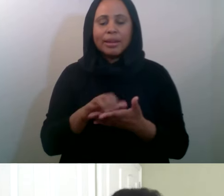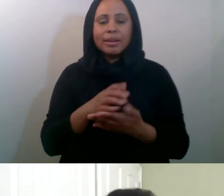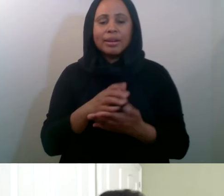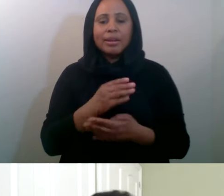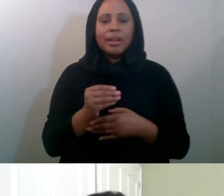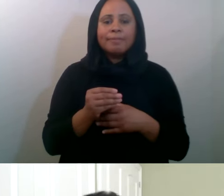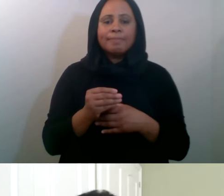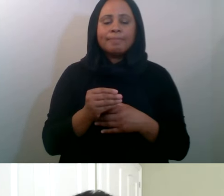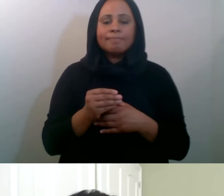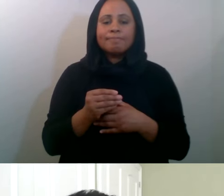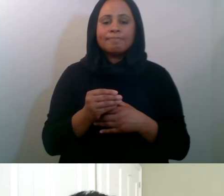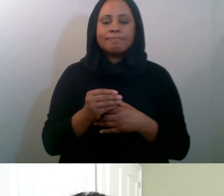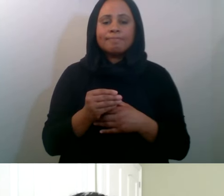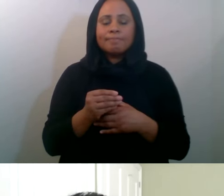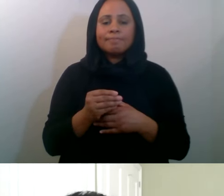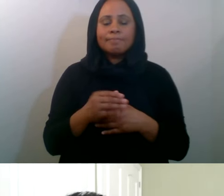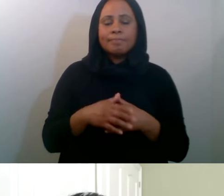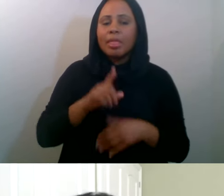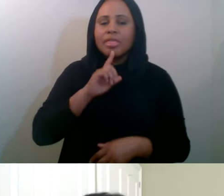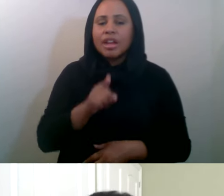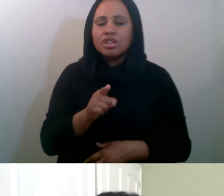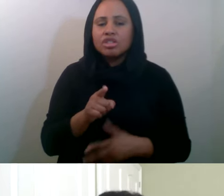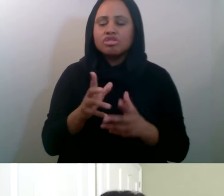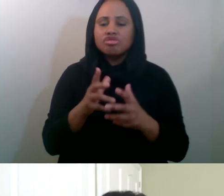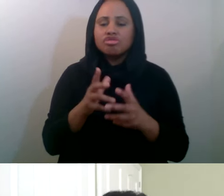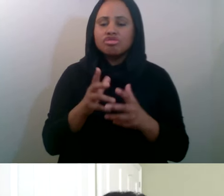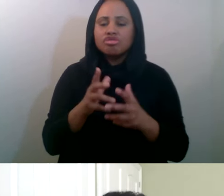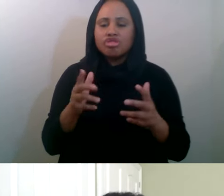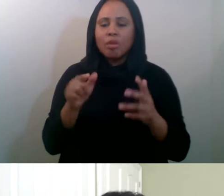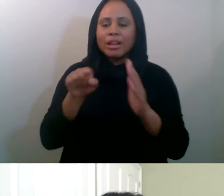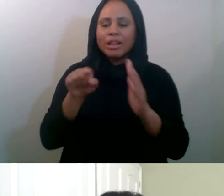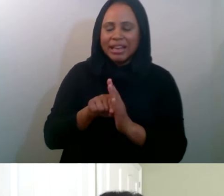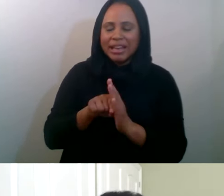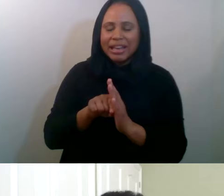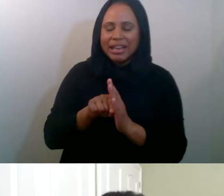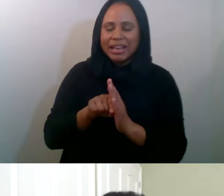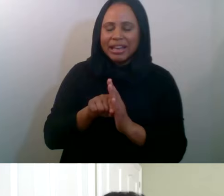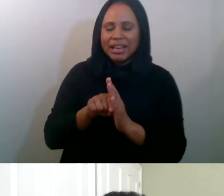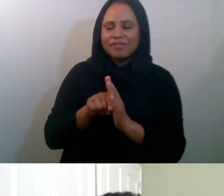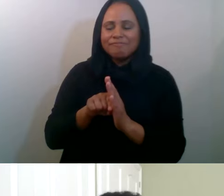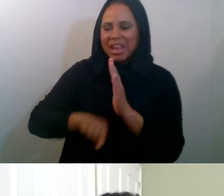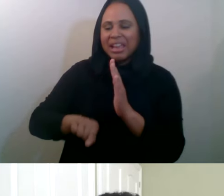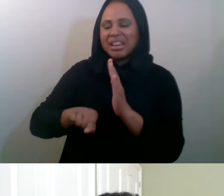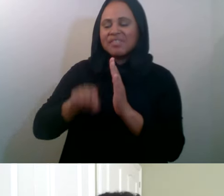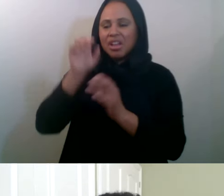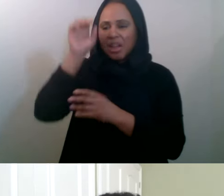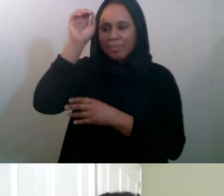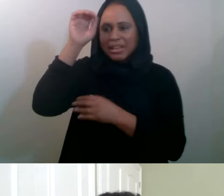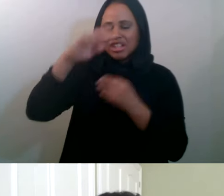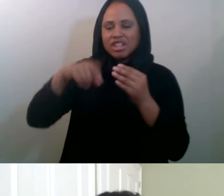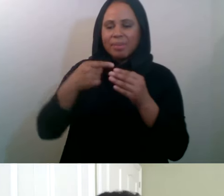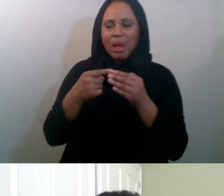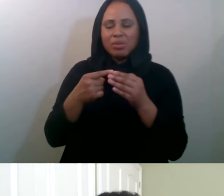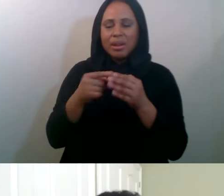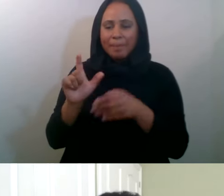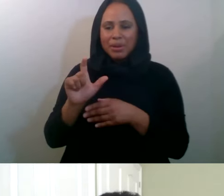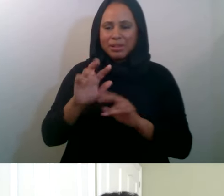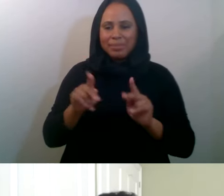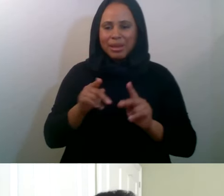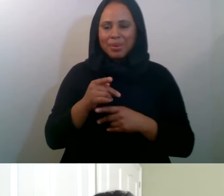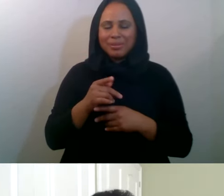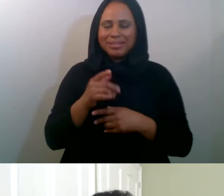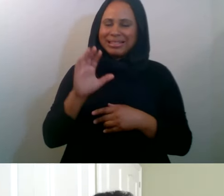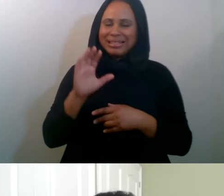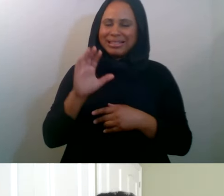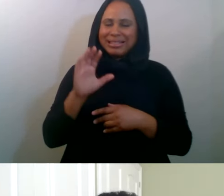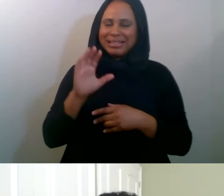uh, you know, there's so much negative narrative about Muslims that, uh, it's almost like you have to work triple over time